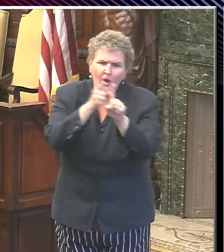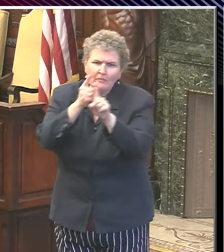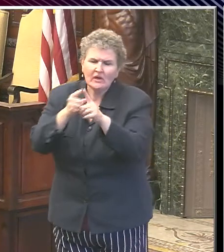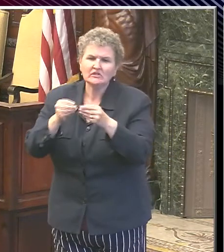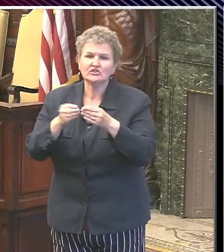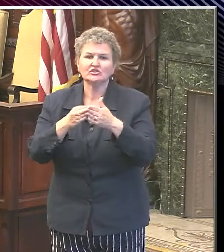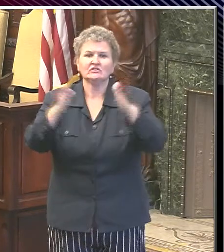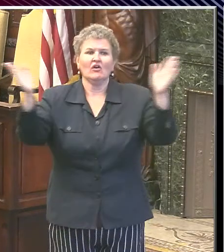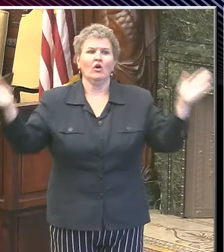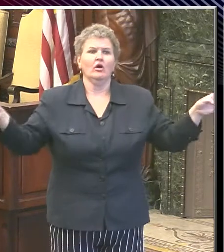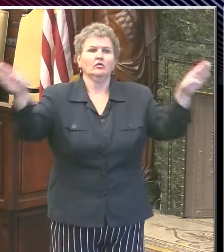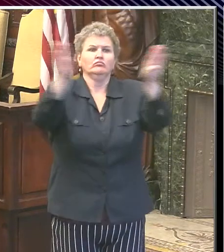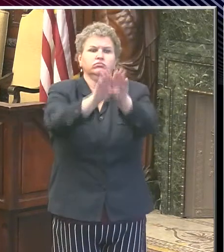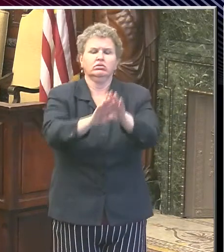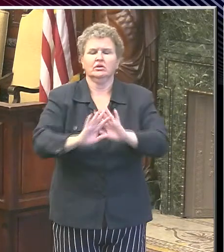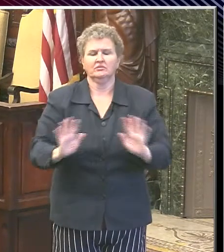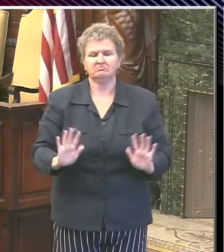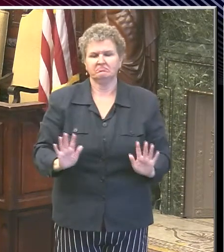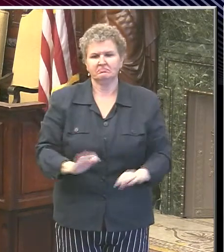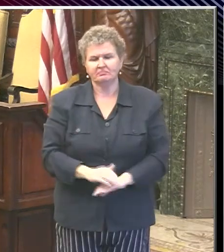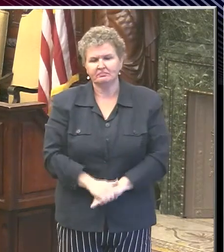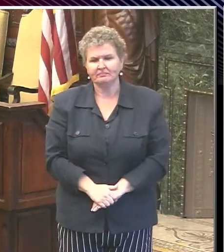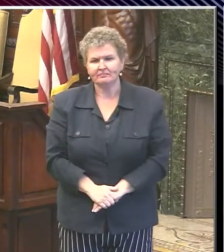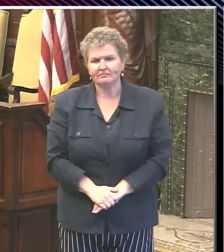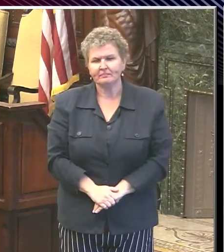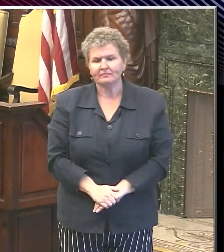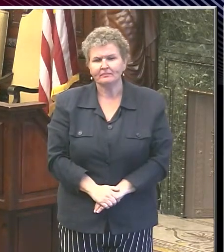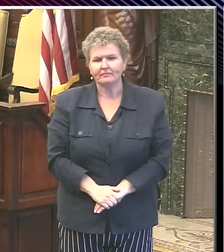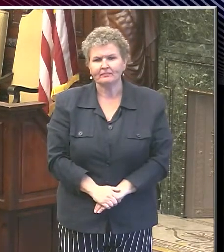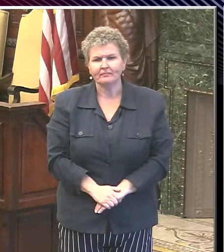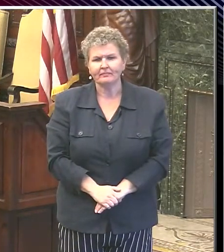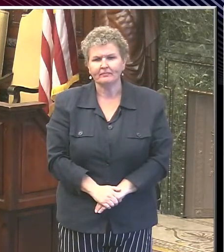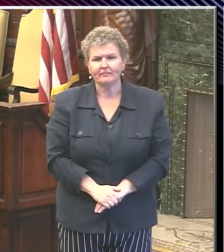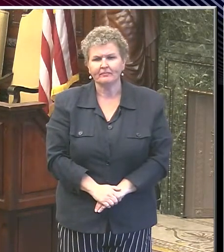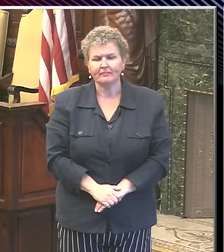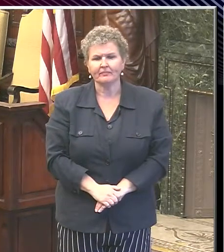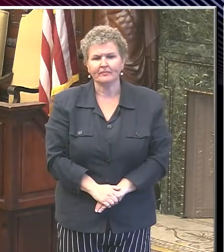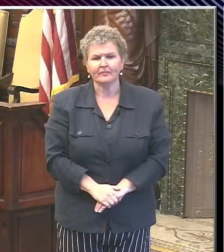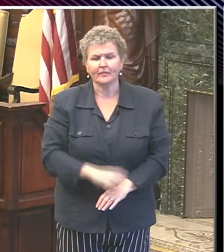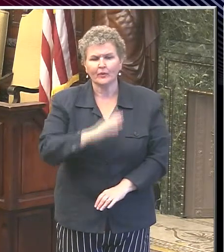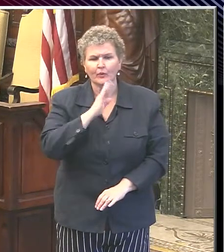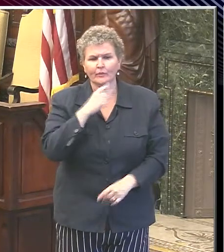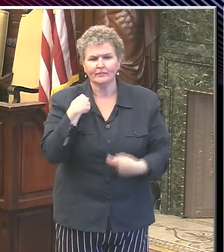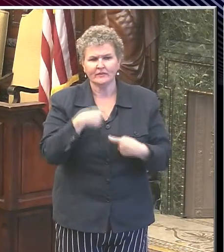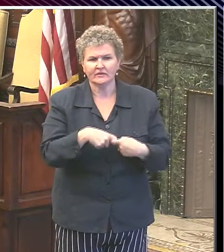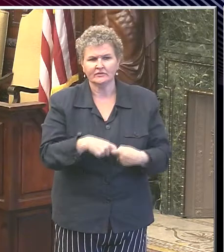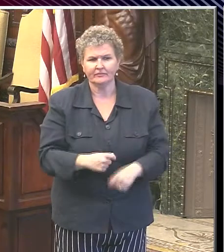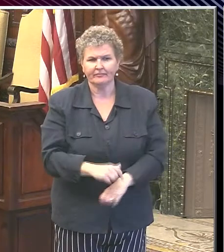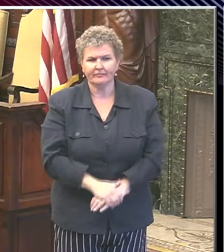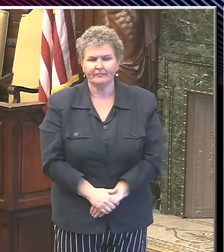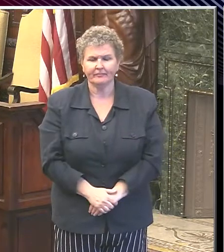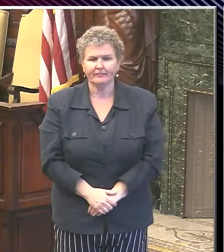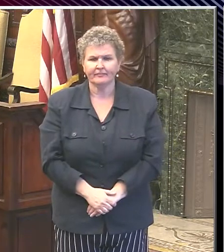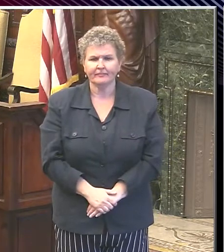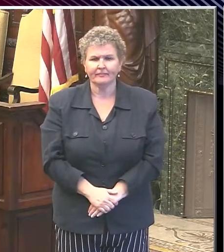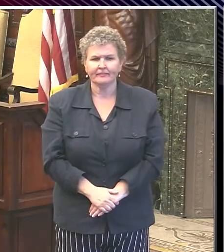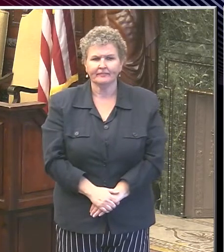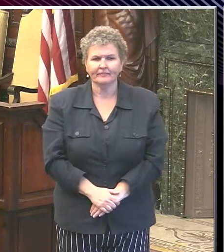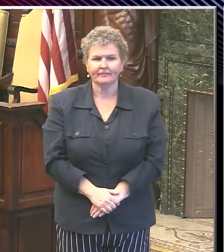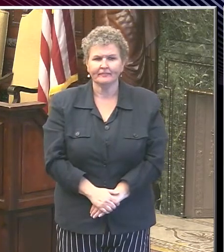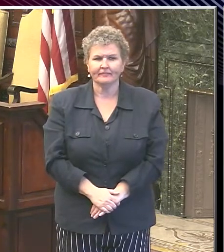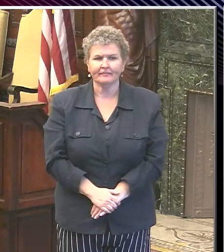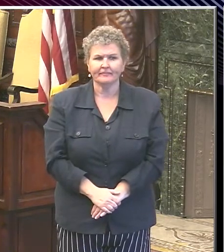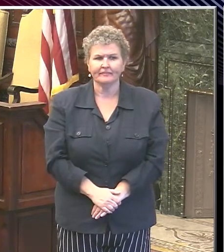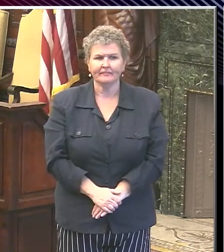No puedo decirte específicamente cuál sería el criterio en cuanto a las cifras que tendríamos que observar. Pero